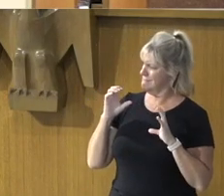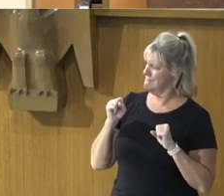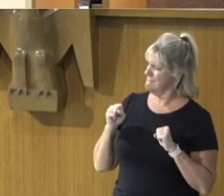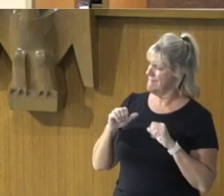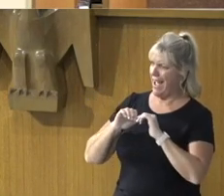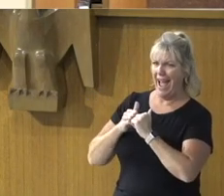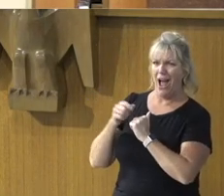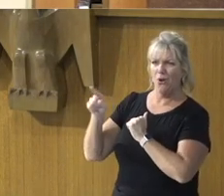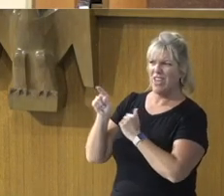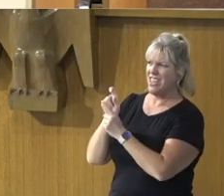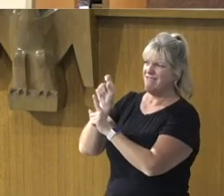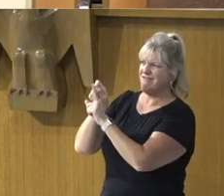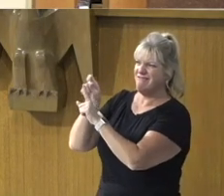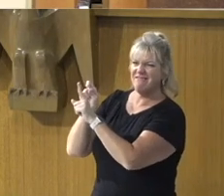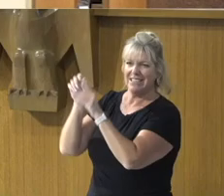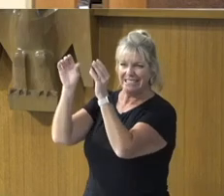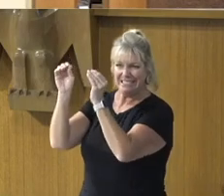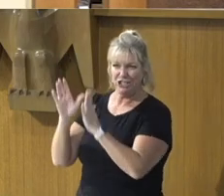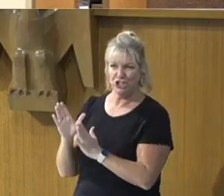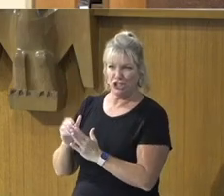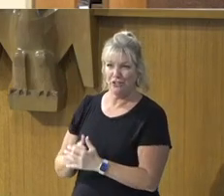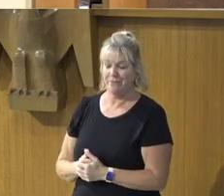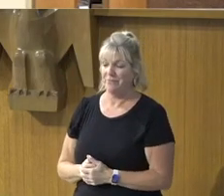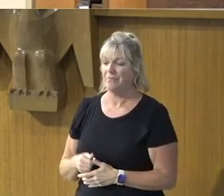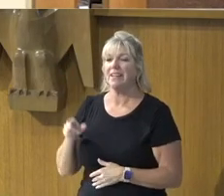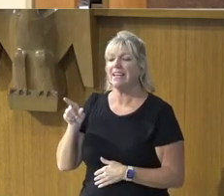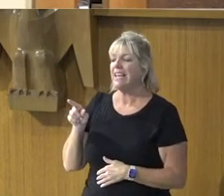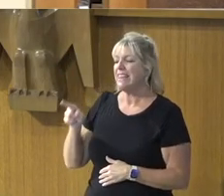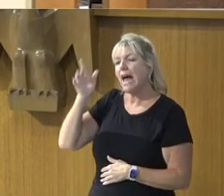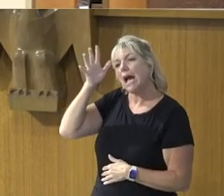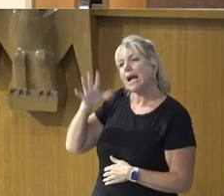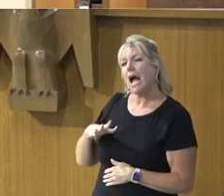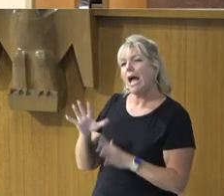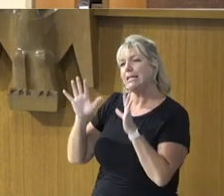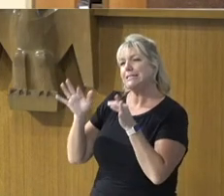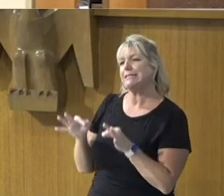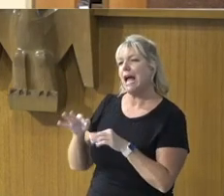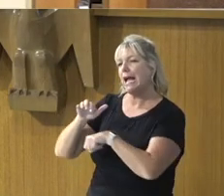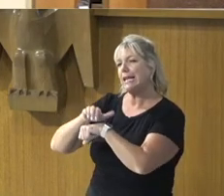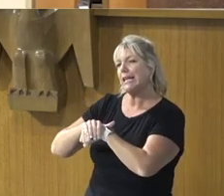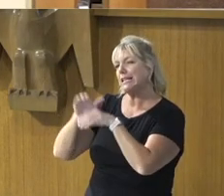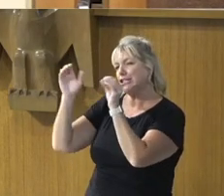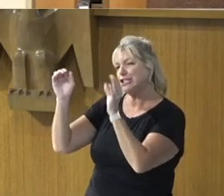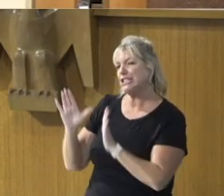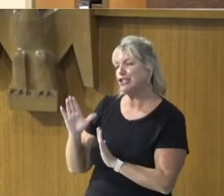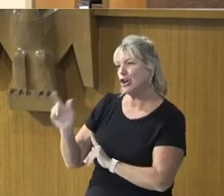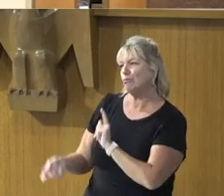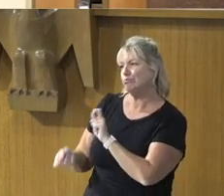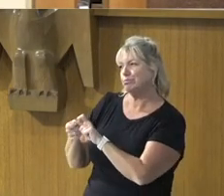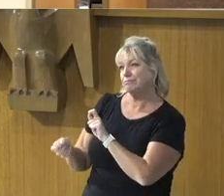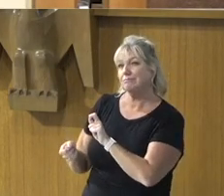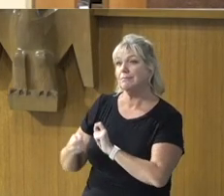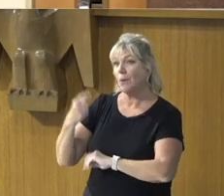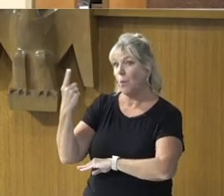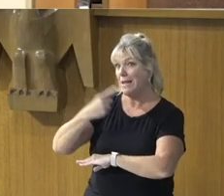Having selected his, English teacher, As his latest victim, He appeared in class one morning,